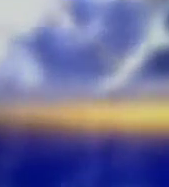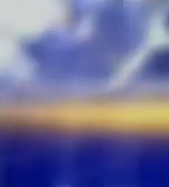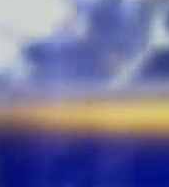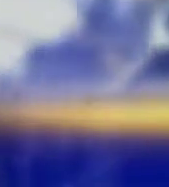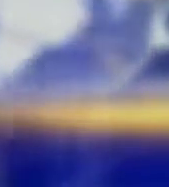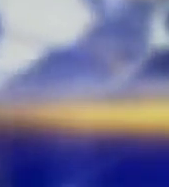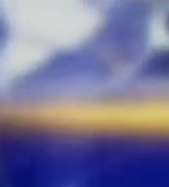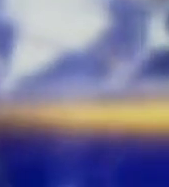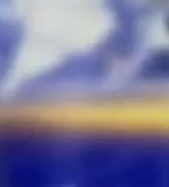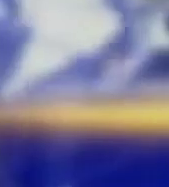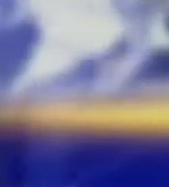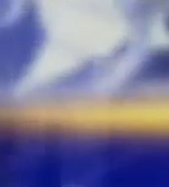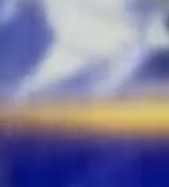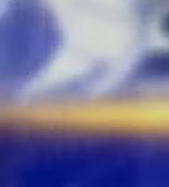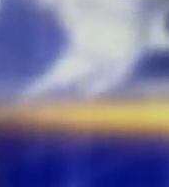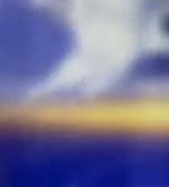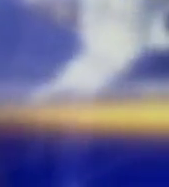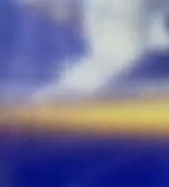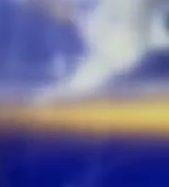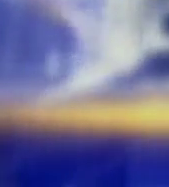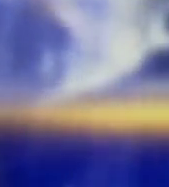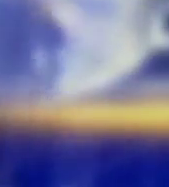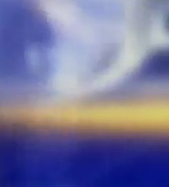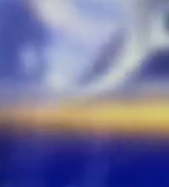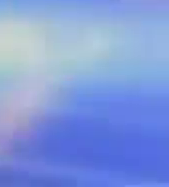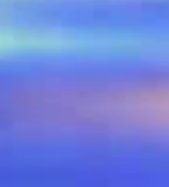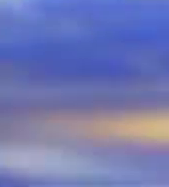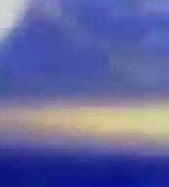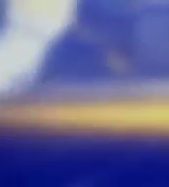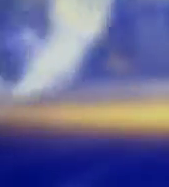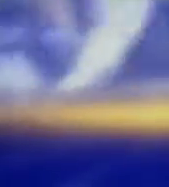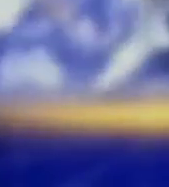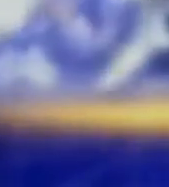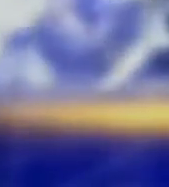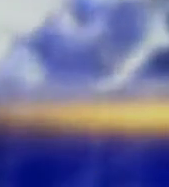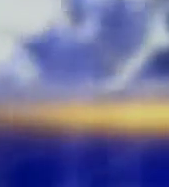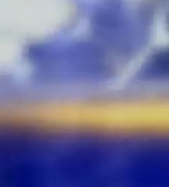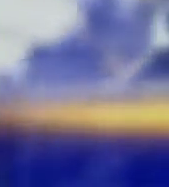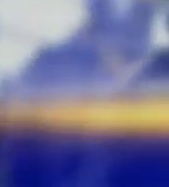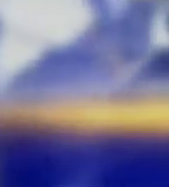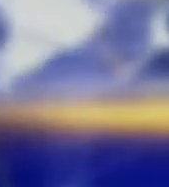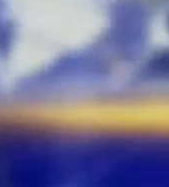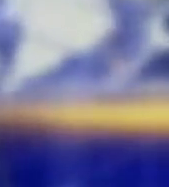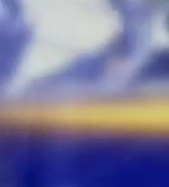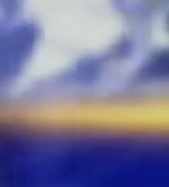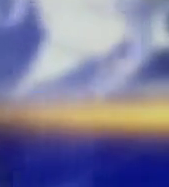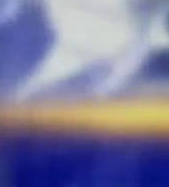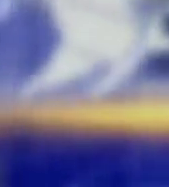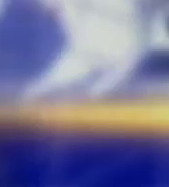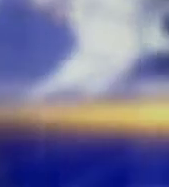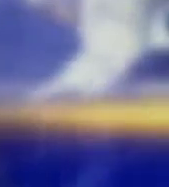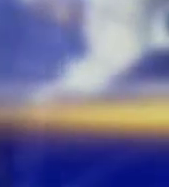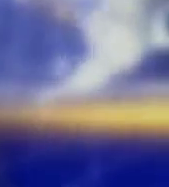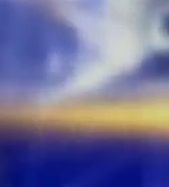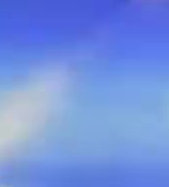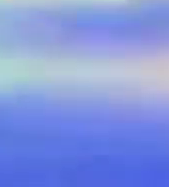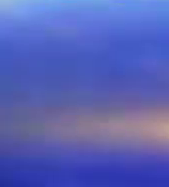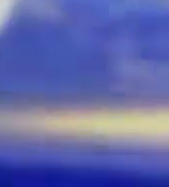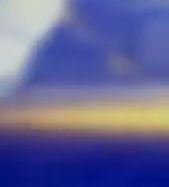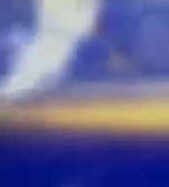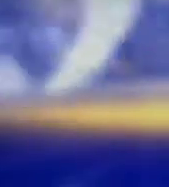it is rolling out a slate of low-cost, prepaid mobile internet service packages with rates cut by as much as 66% in Jamaica.